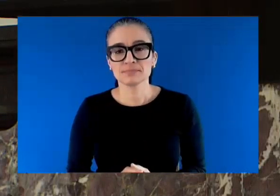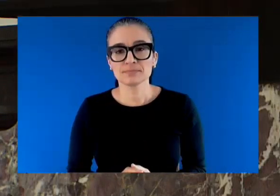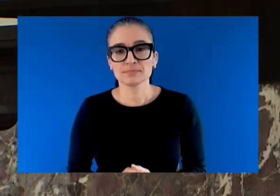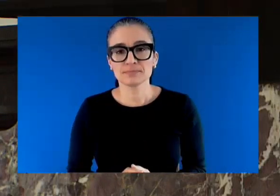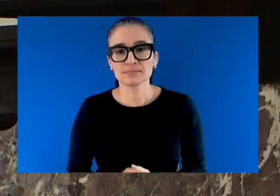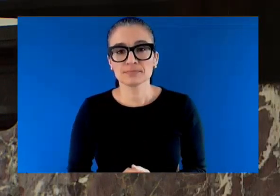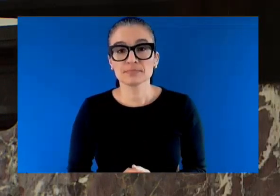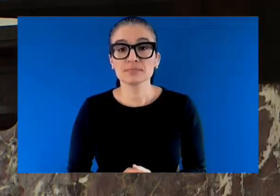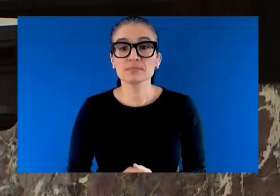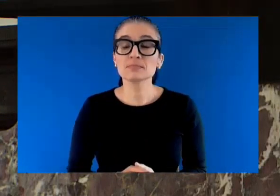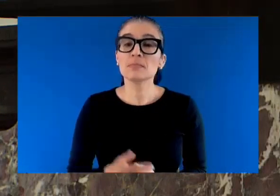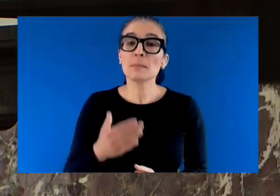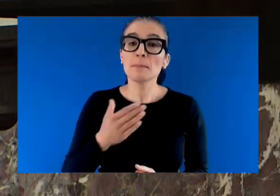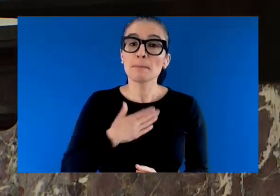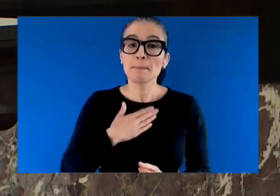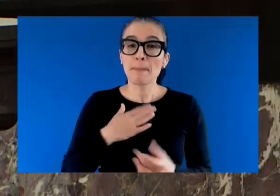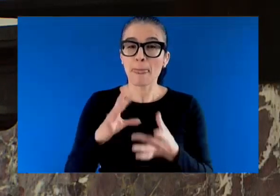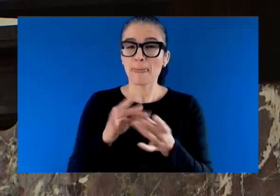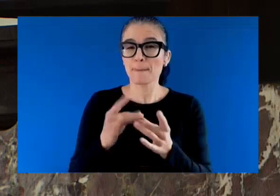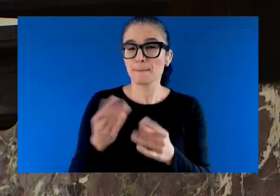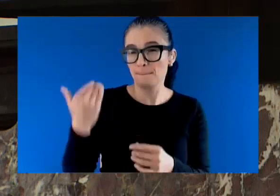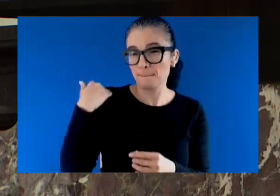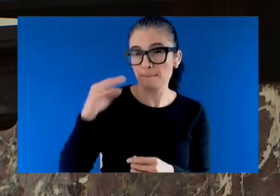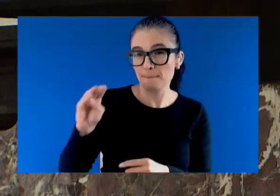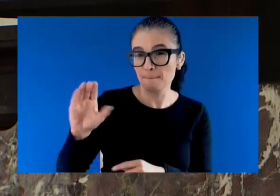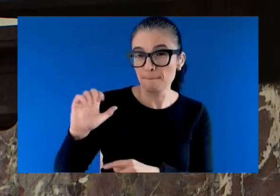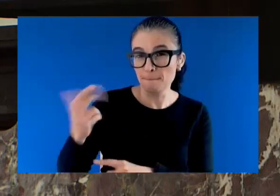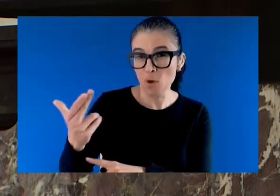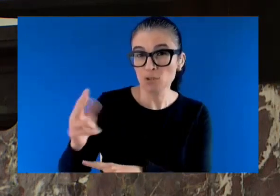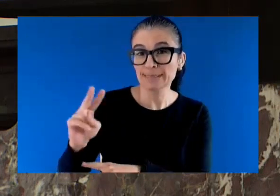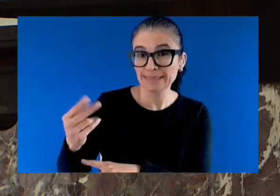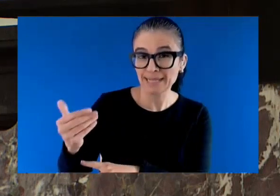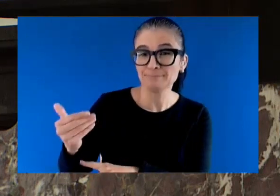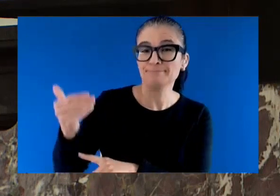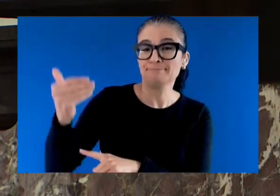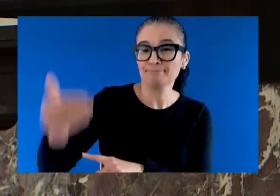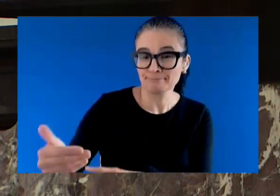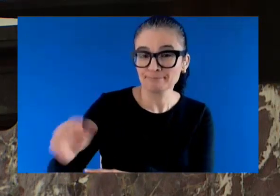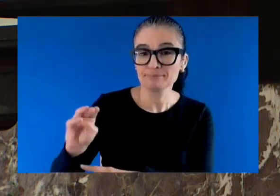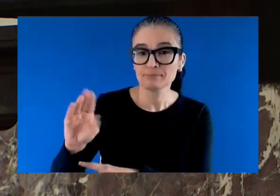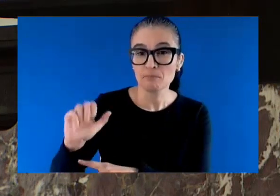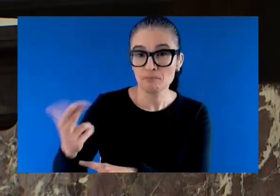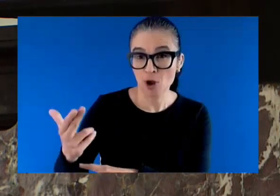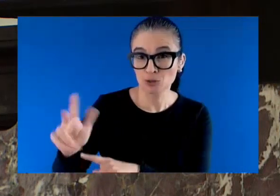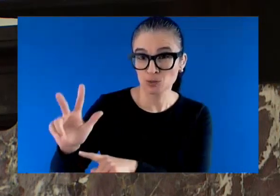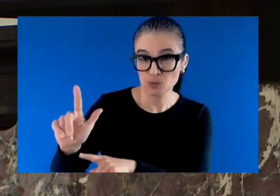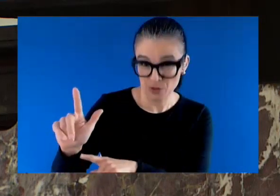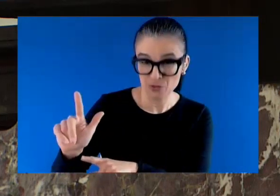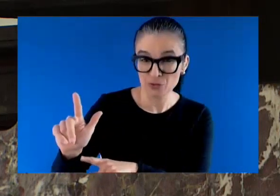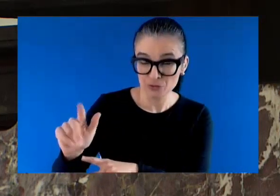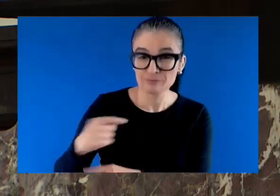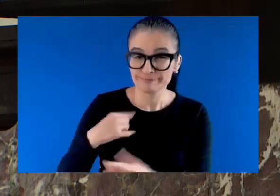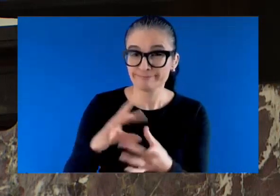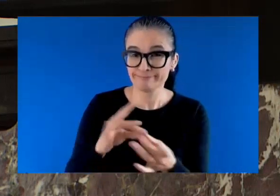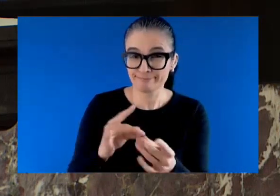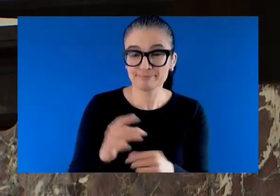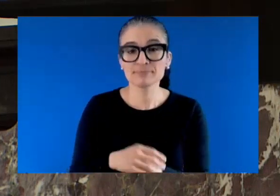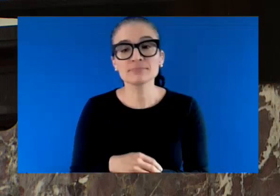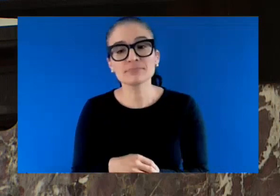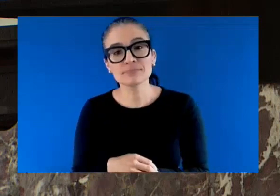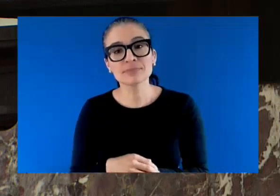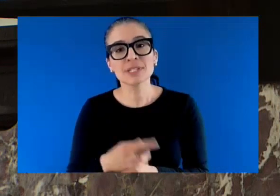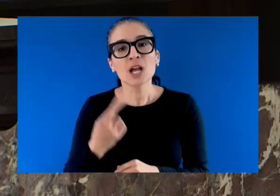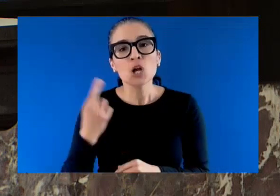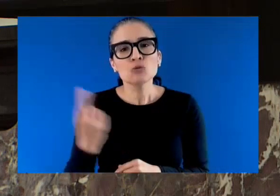March 23rd, in partnership with the City of Richmond and the Richmond Garden City Conservation Society, my office had the support of over 120 volunteers